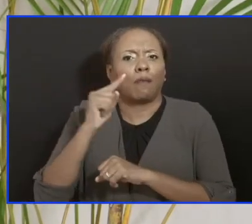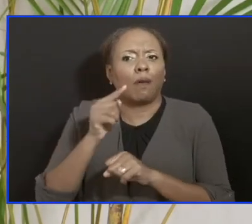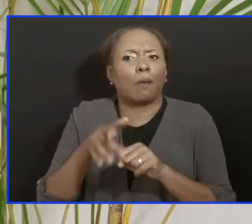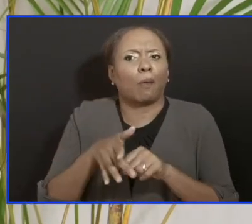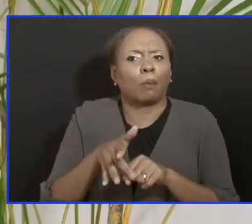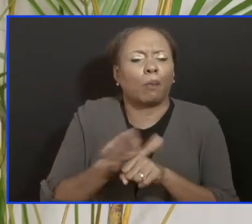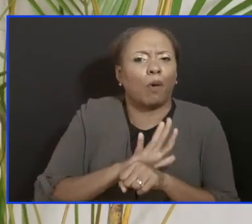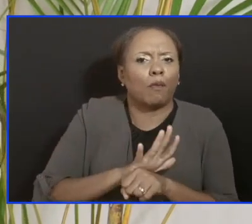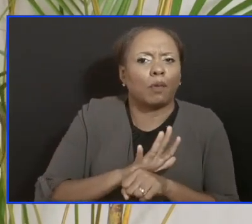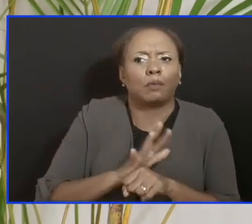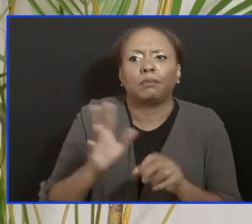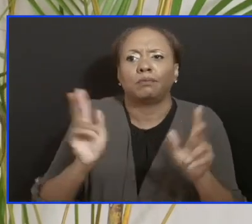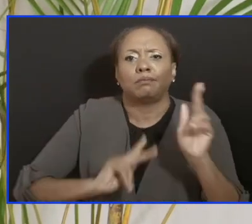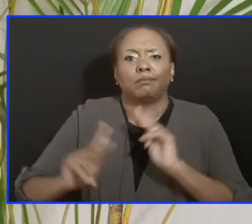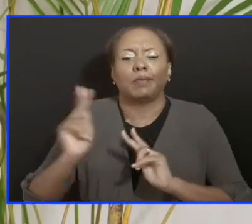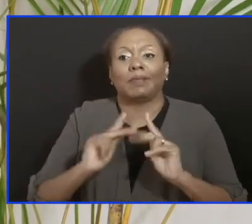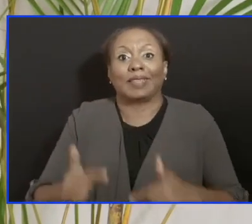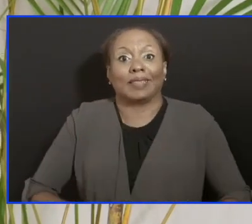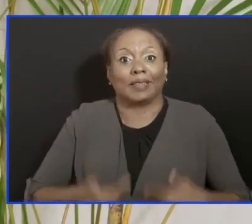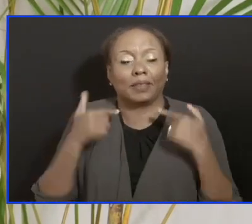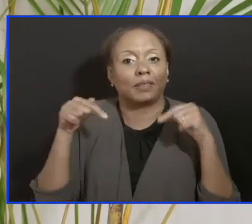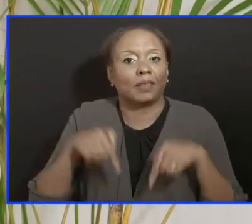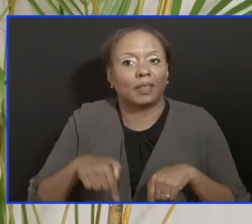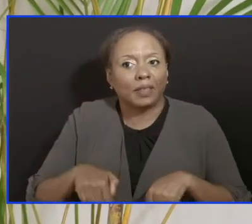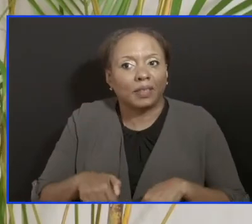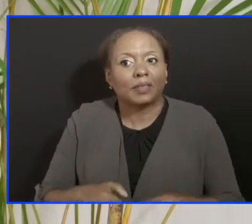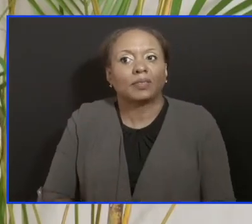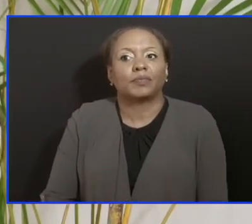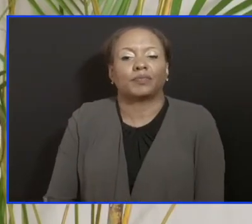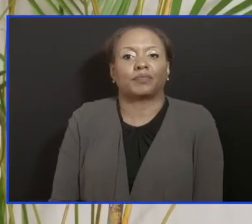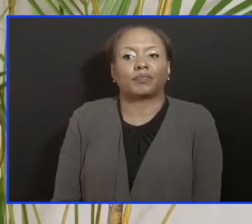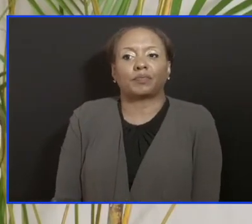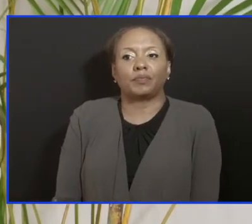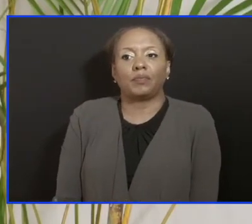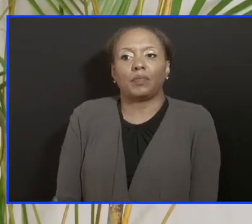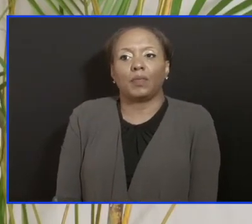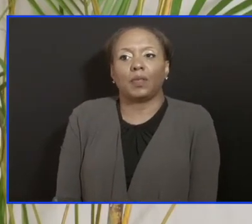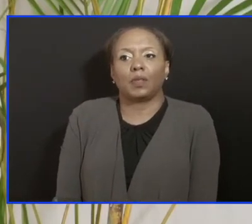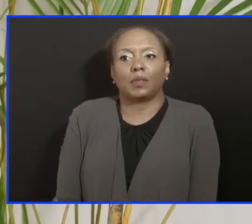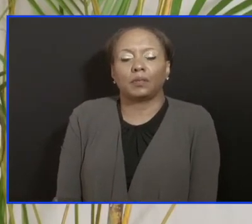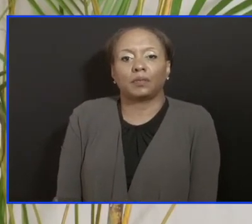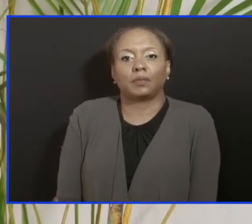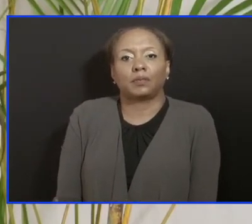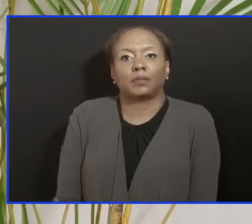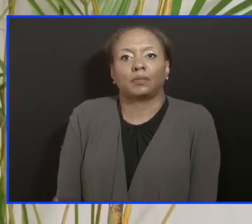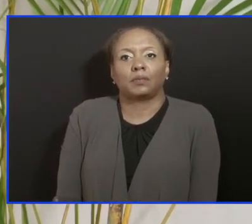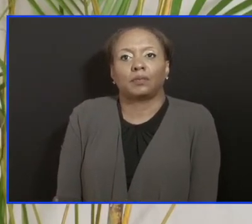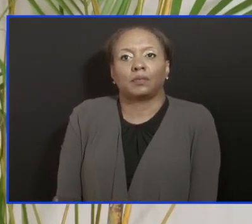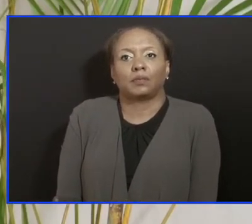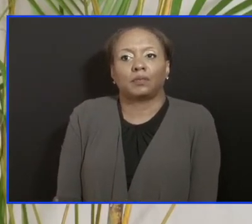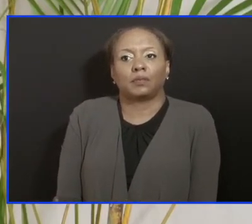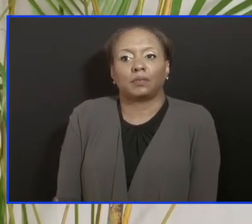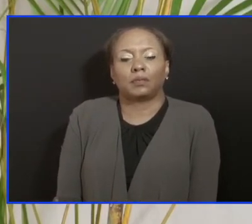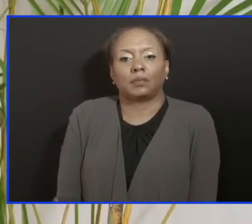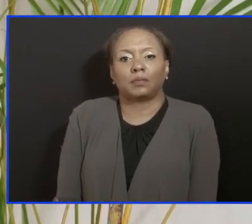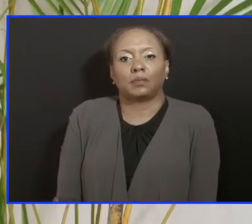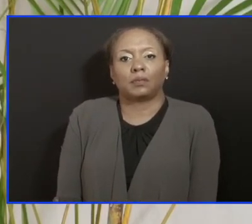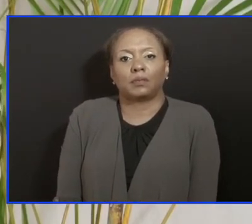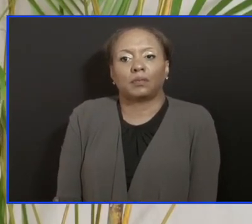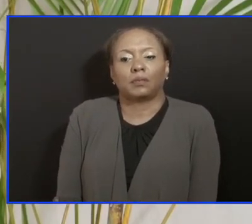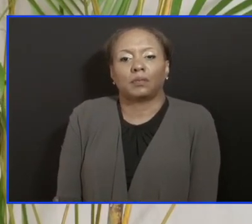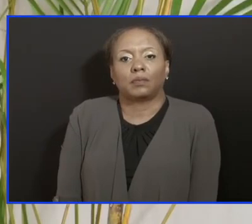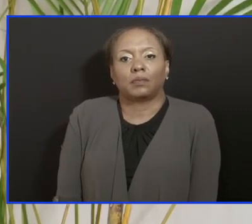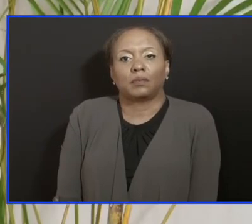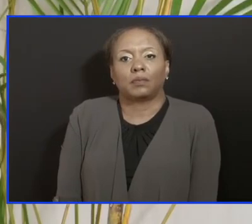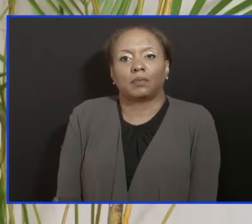persons who reside in Barbados, accounted for more than the total